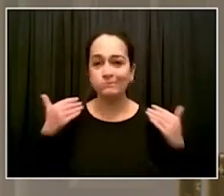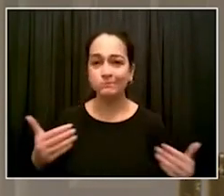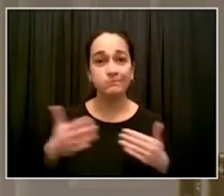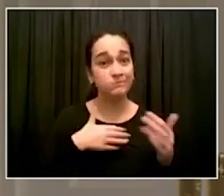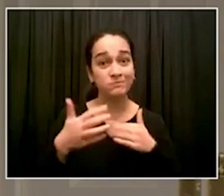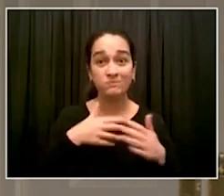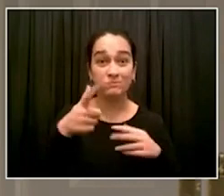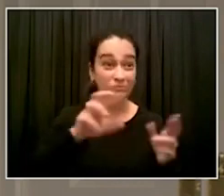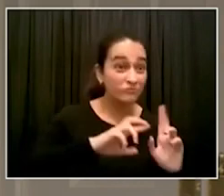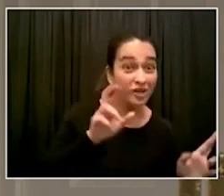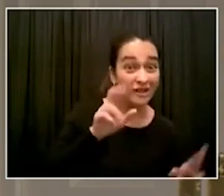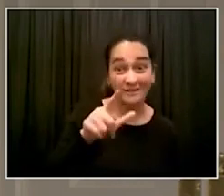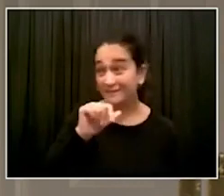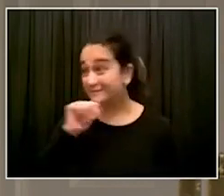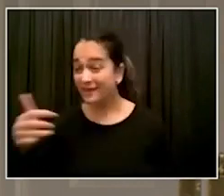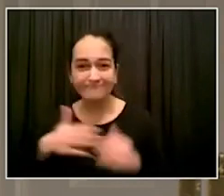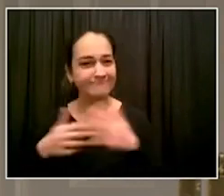which we believe in.